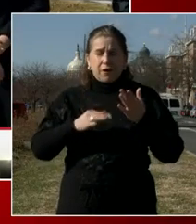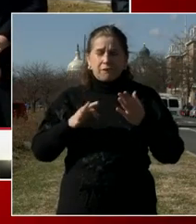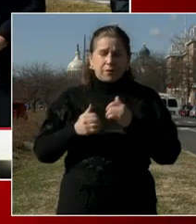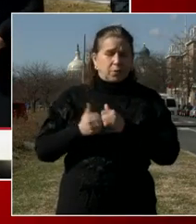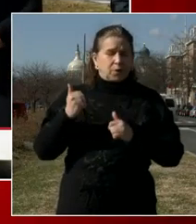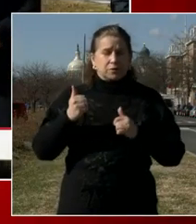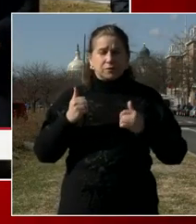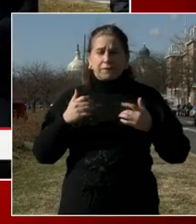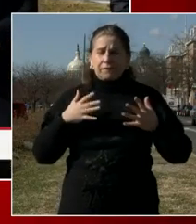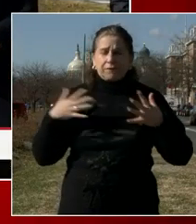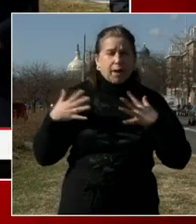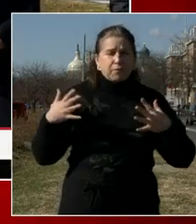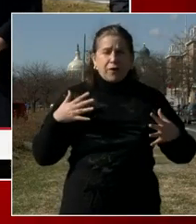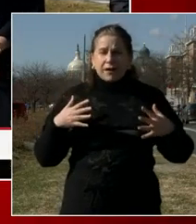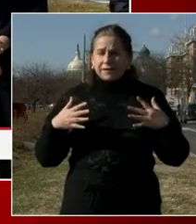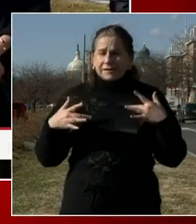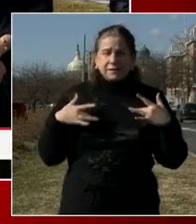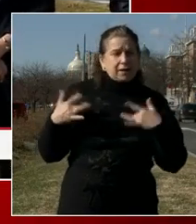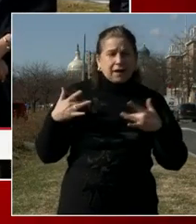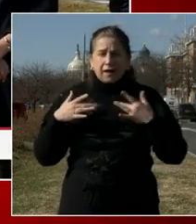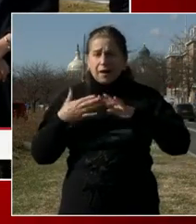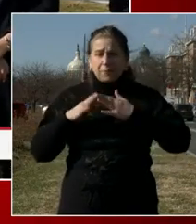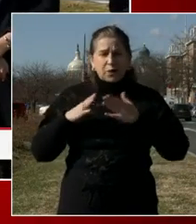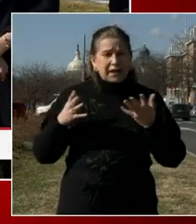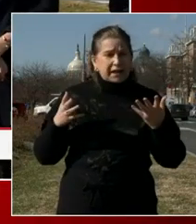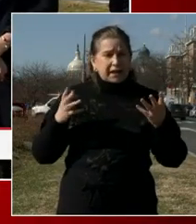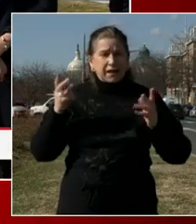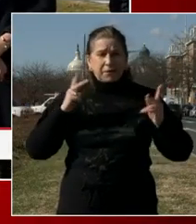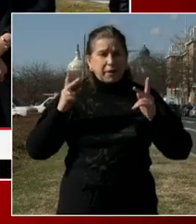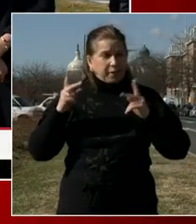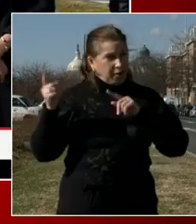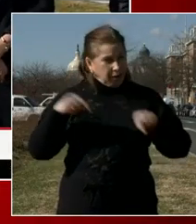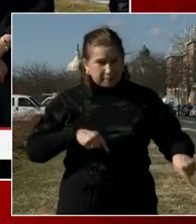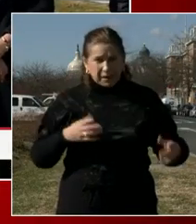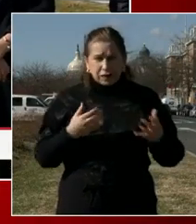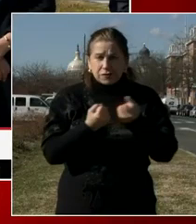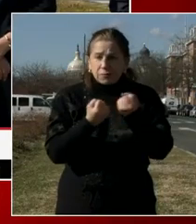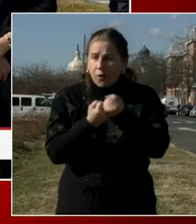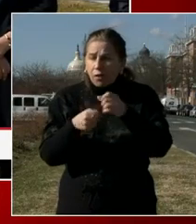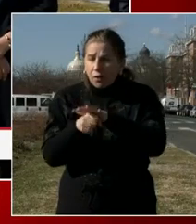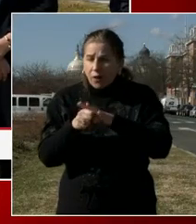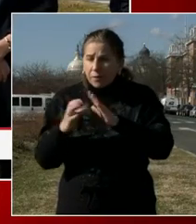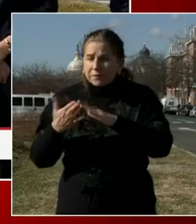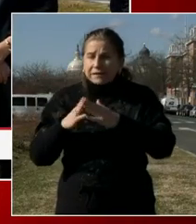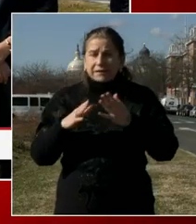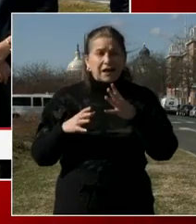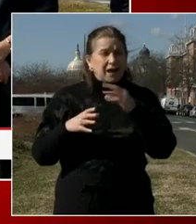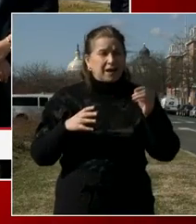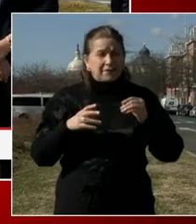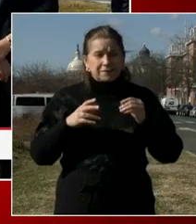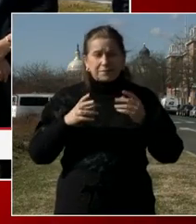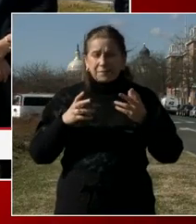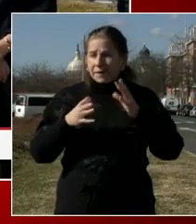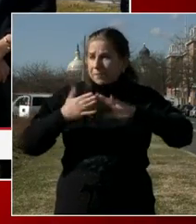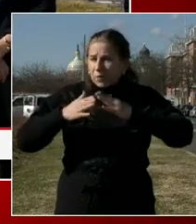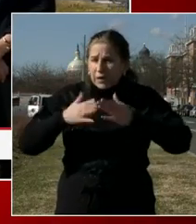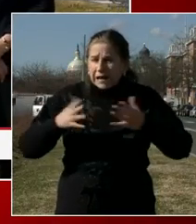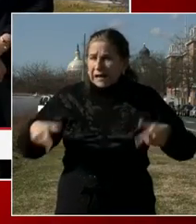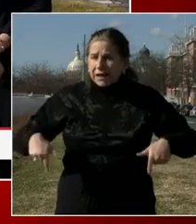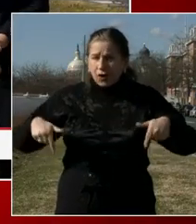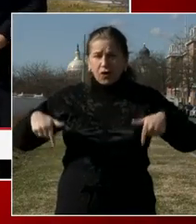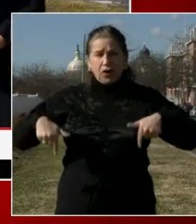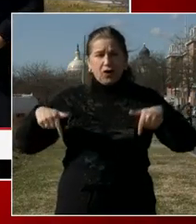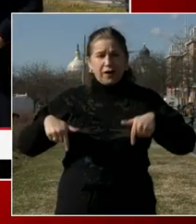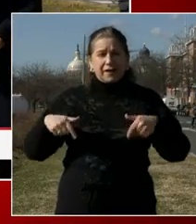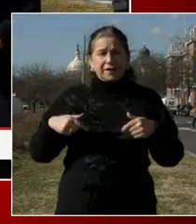residents know to be able to get out, to be able to help support their local businesses, to help make sure our community is alive and vibrant. And we know that as we get